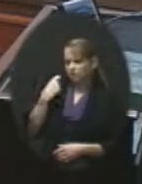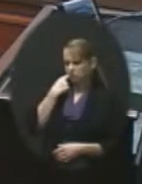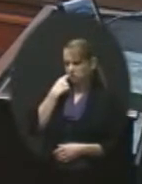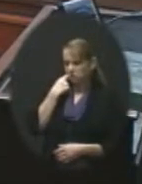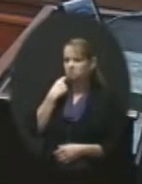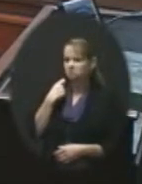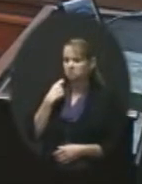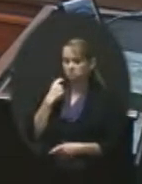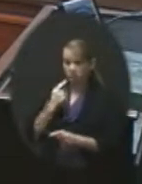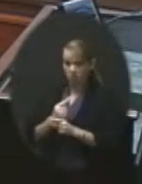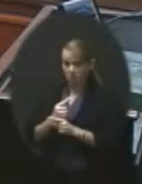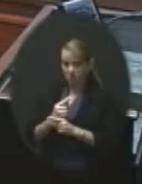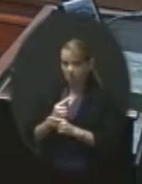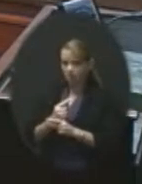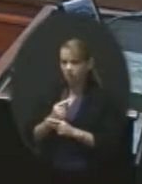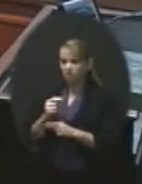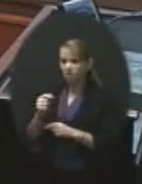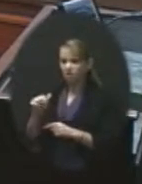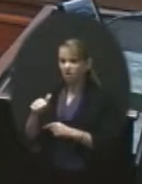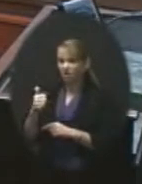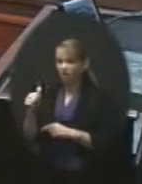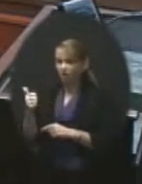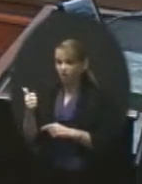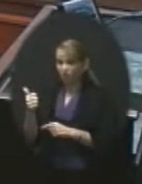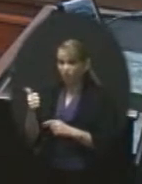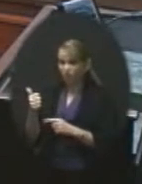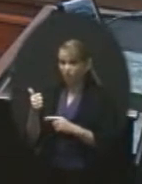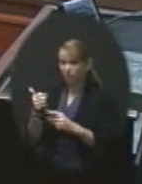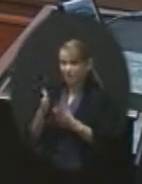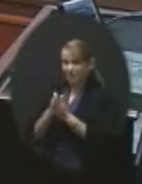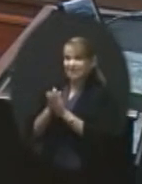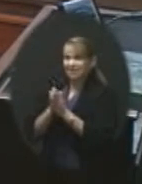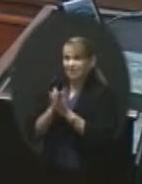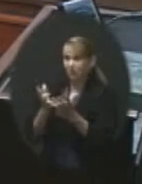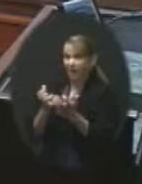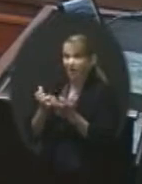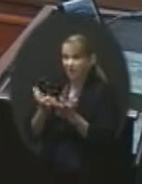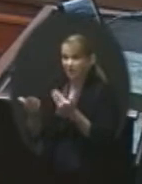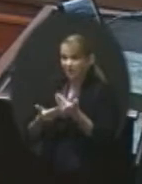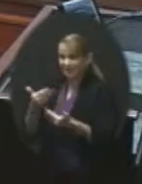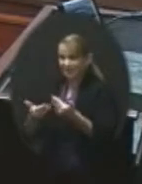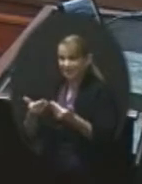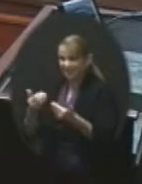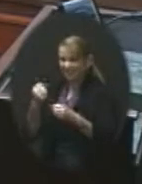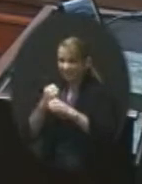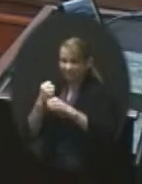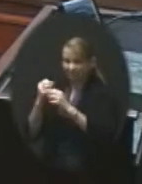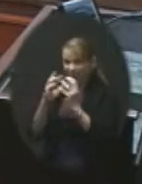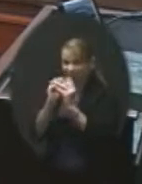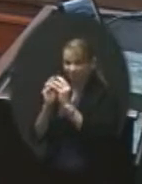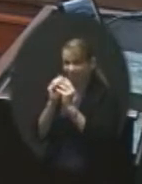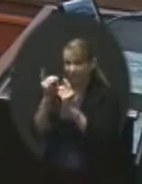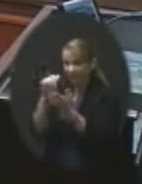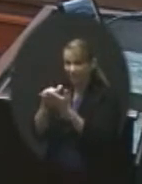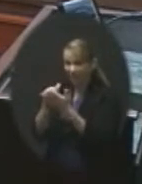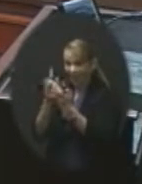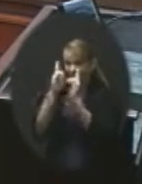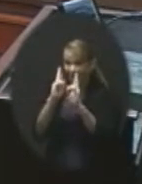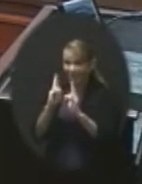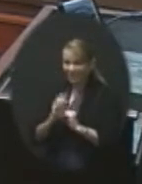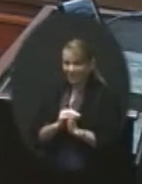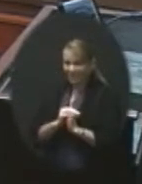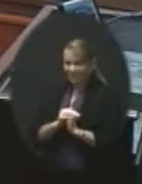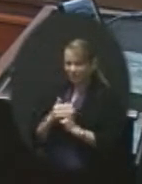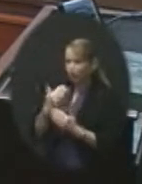Would that be correct? Anyone else jumping to fight him for this honor? Good